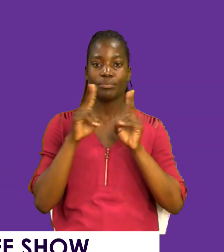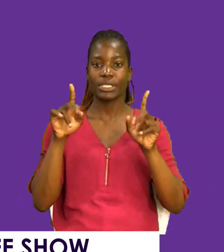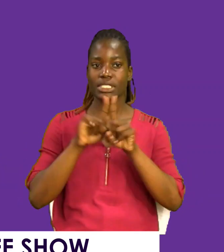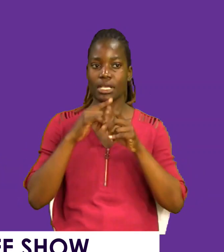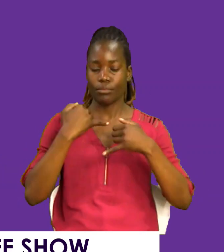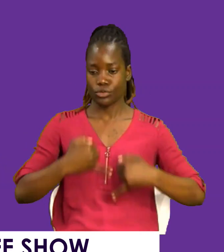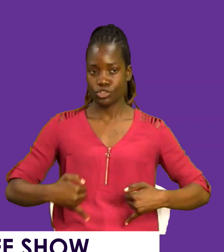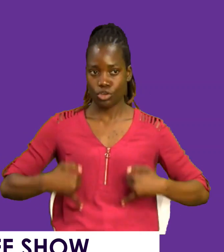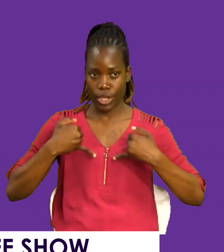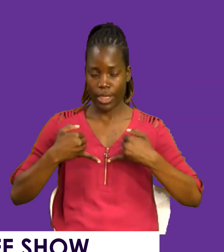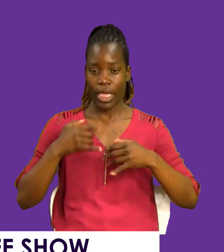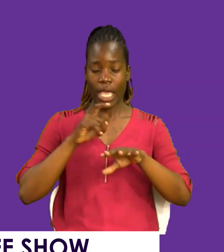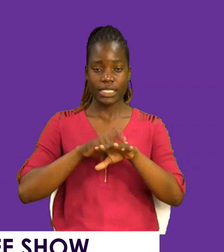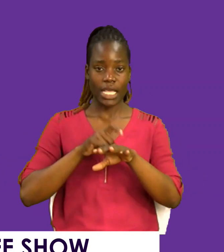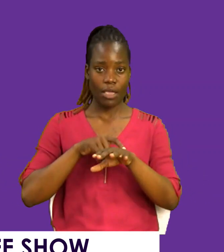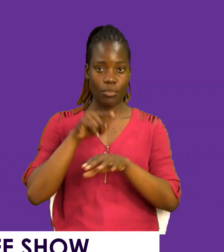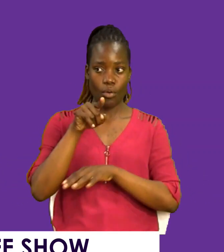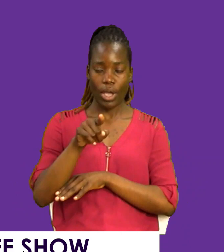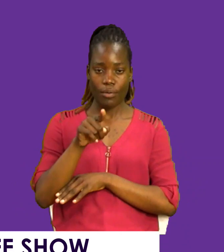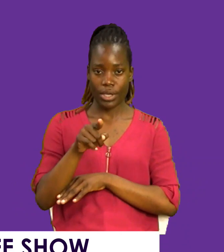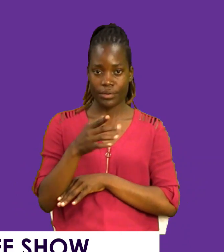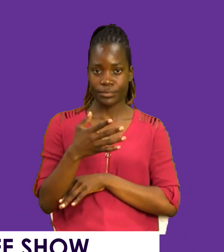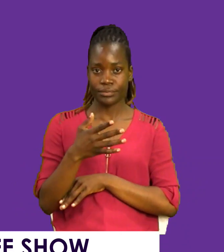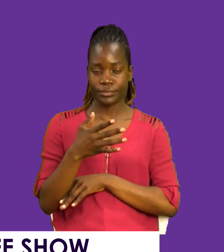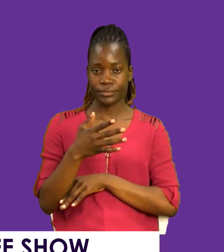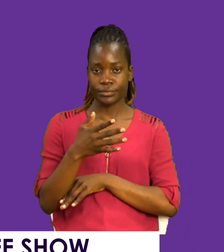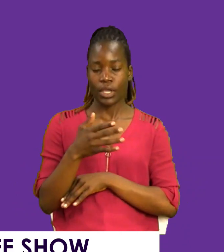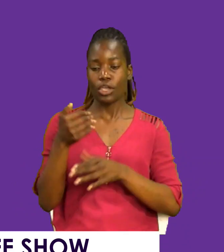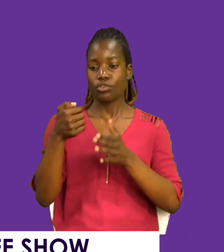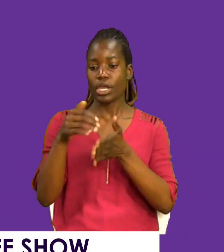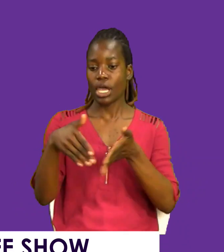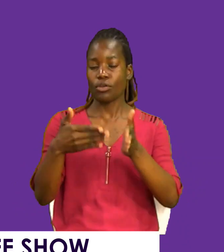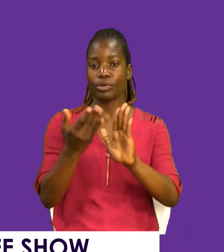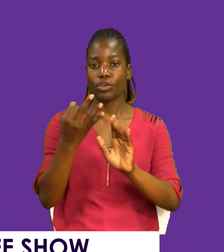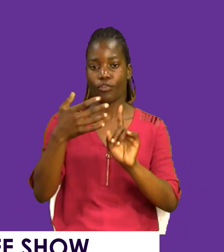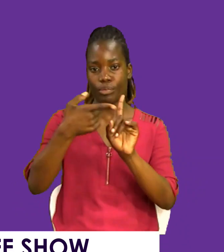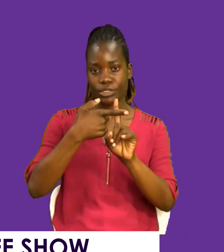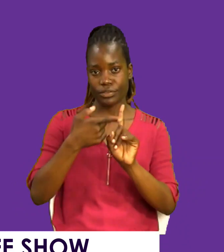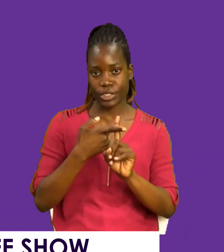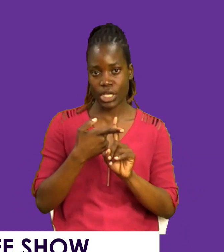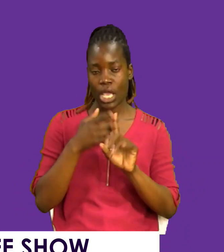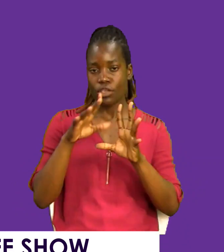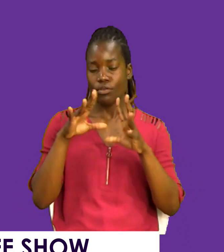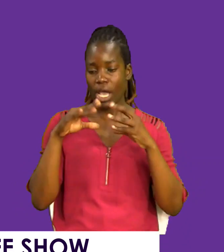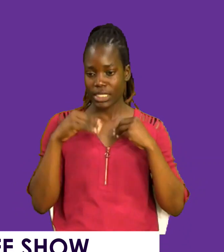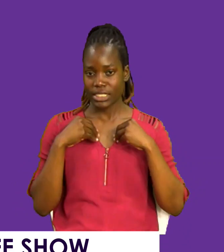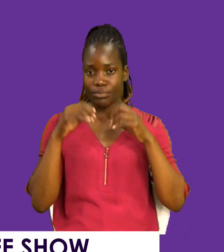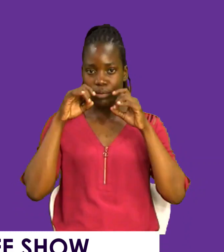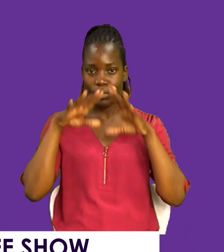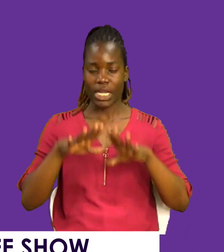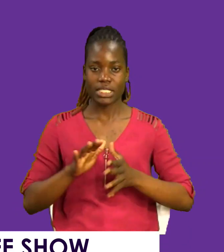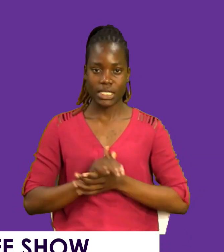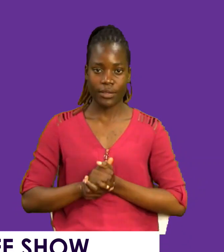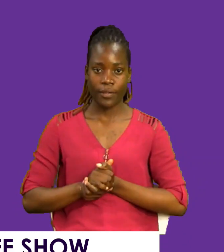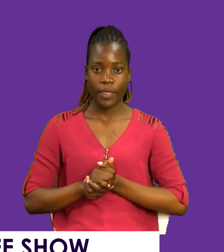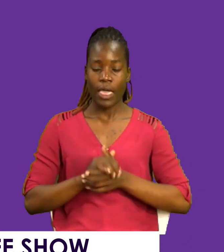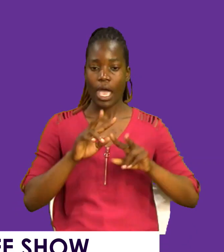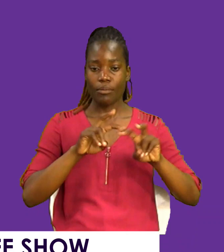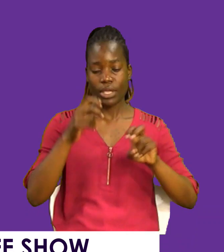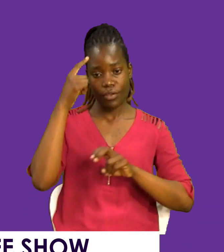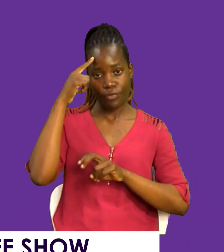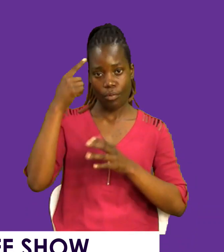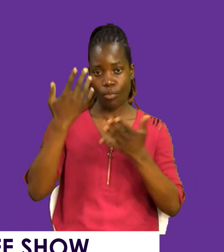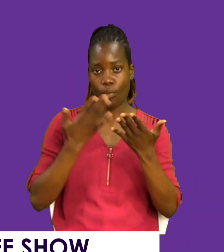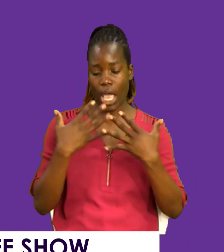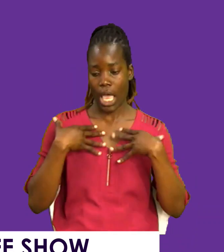You know, when you are a door of positivity, you embrace blessings. You know, I'm looking at it